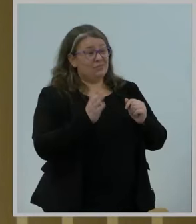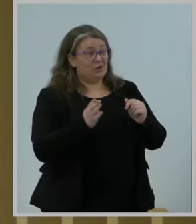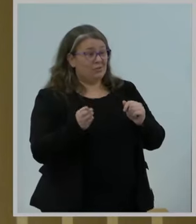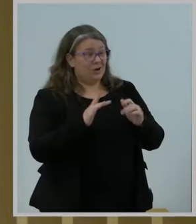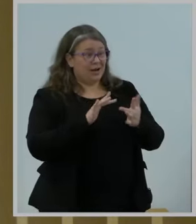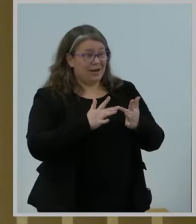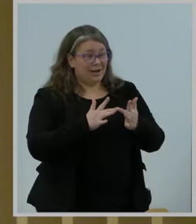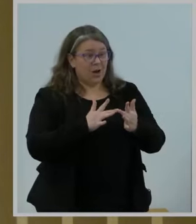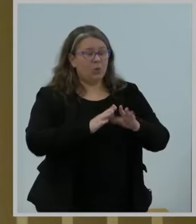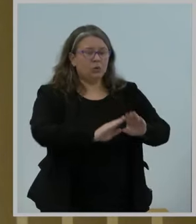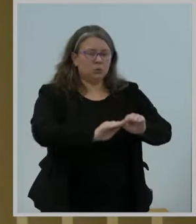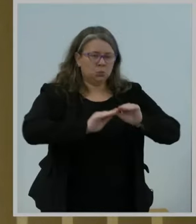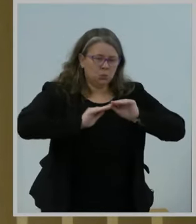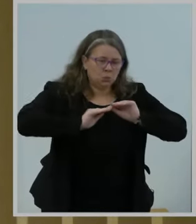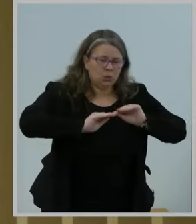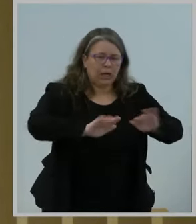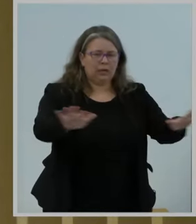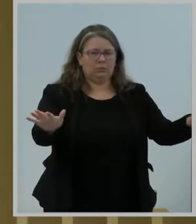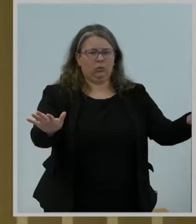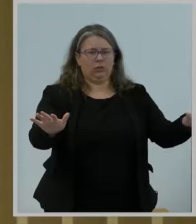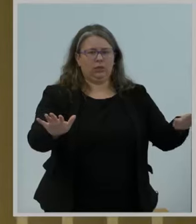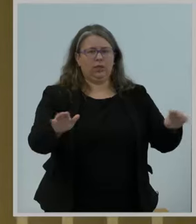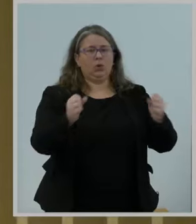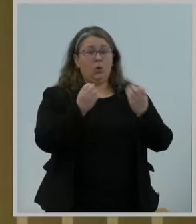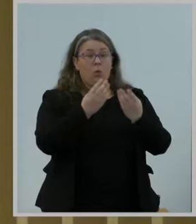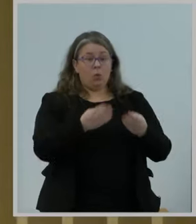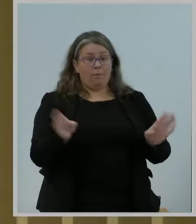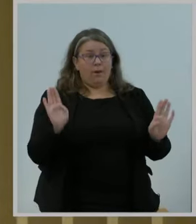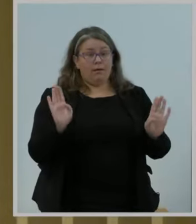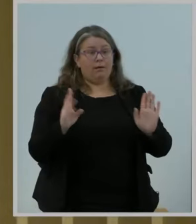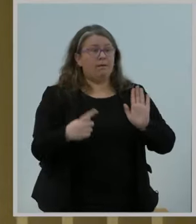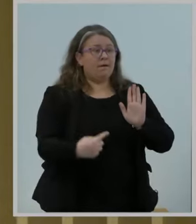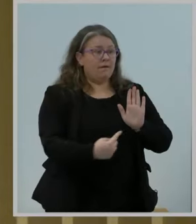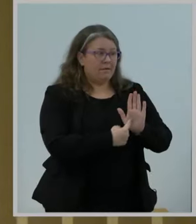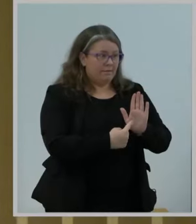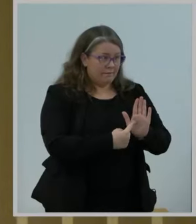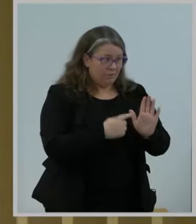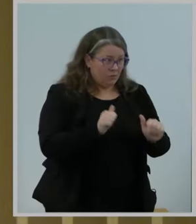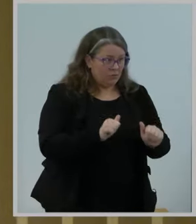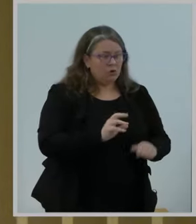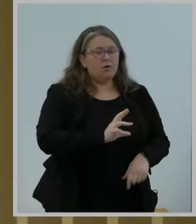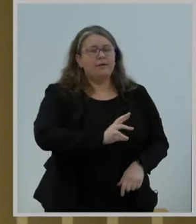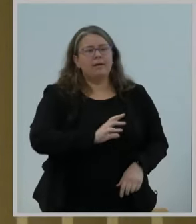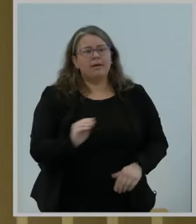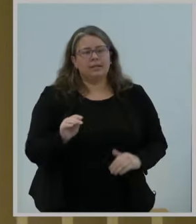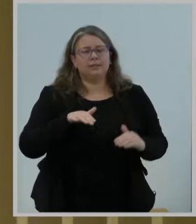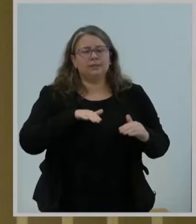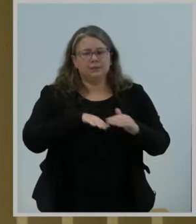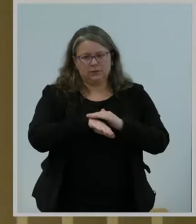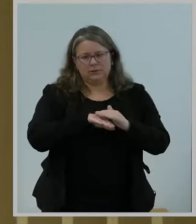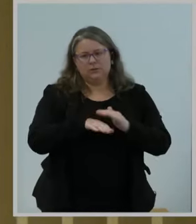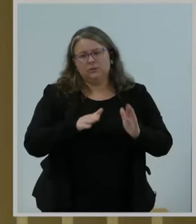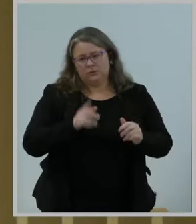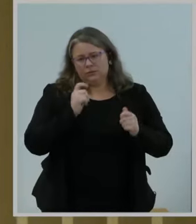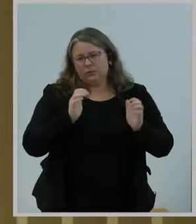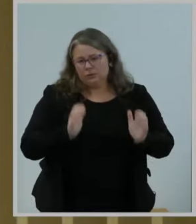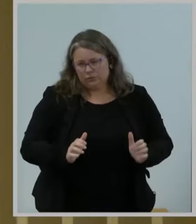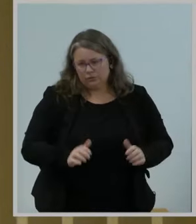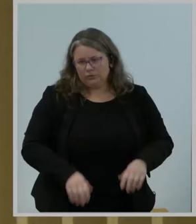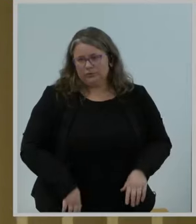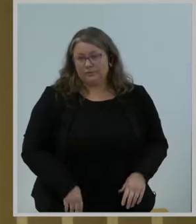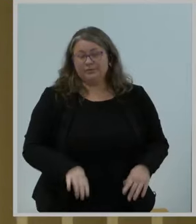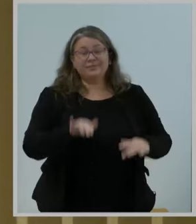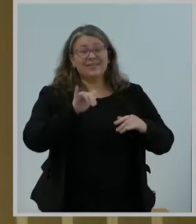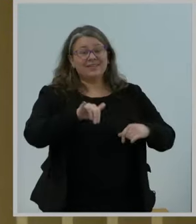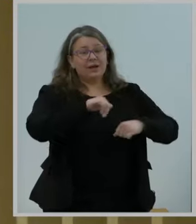affordable, and accessible to consumers. It's a framework that puts users